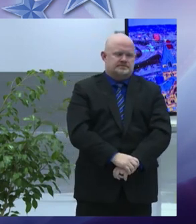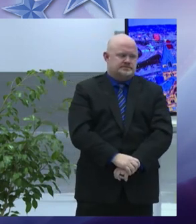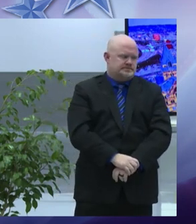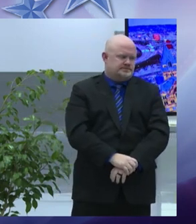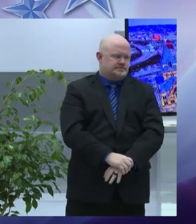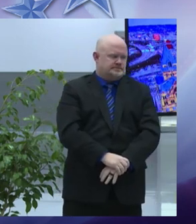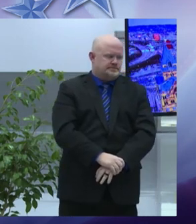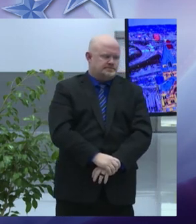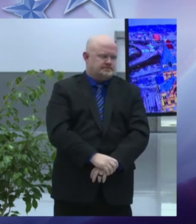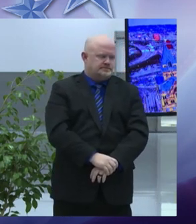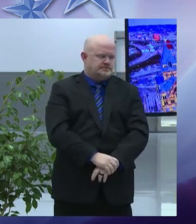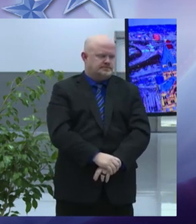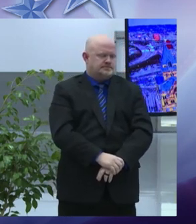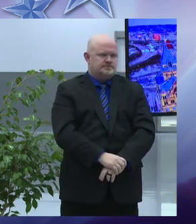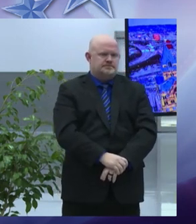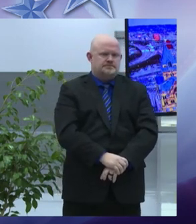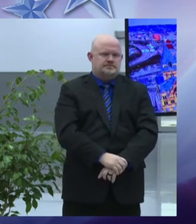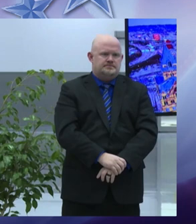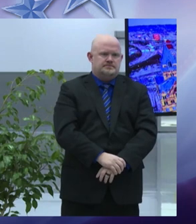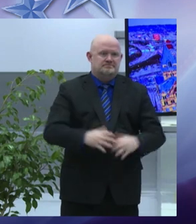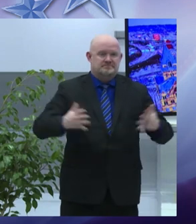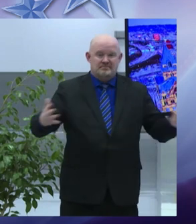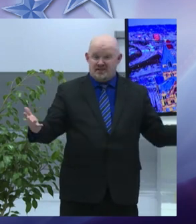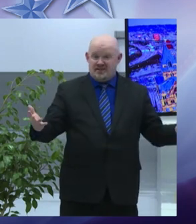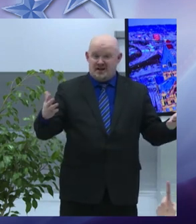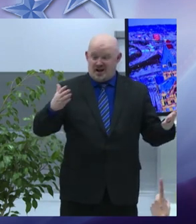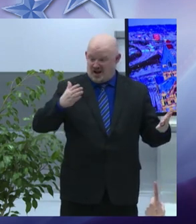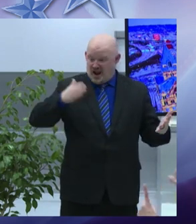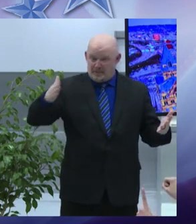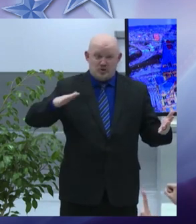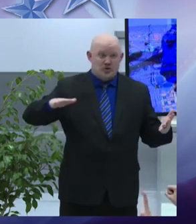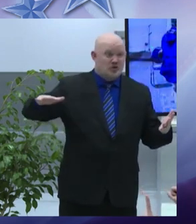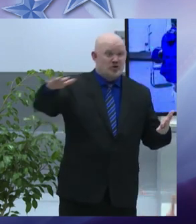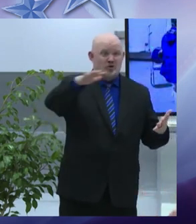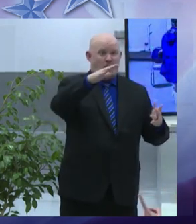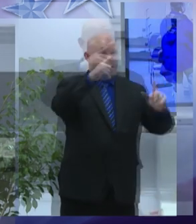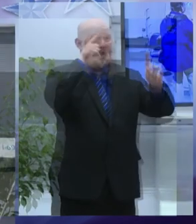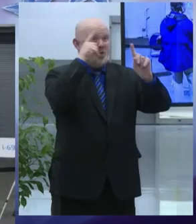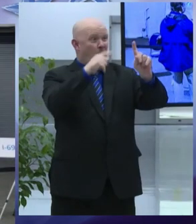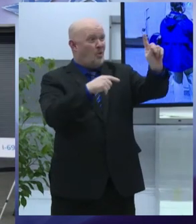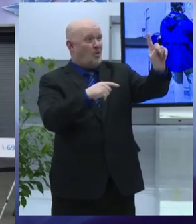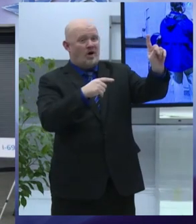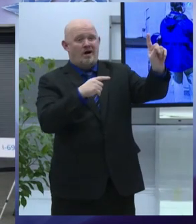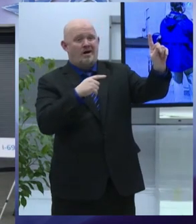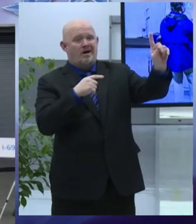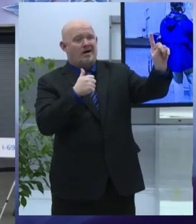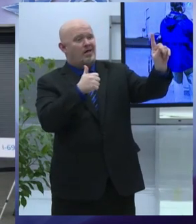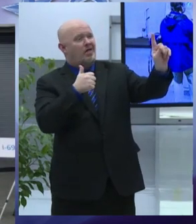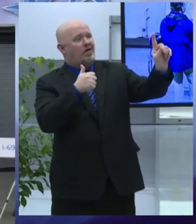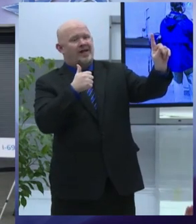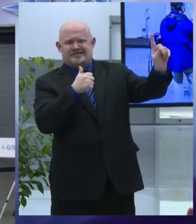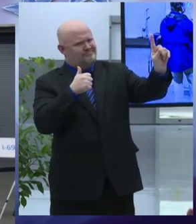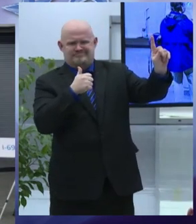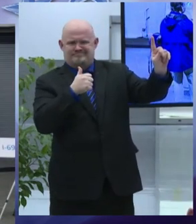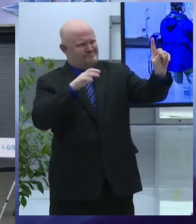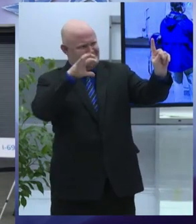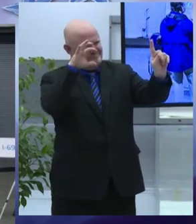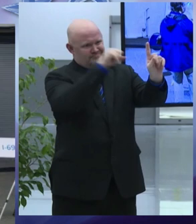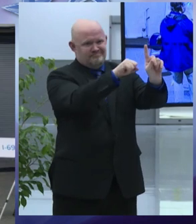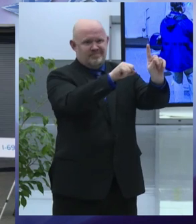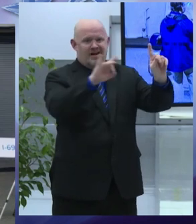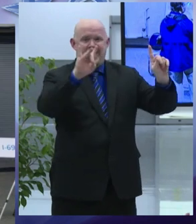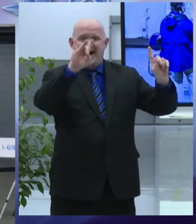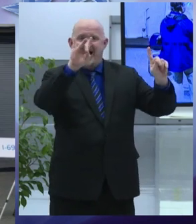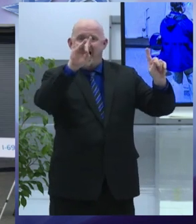our neighborhoods can reach higher because of the opportunity that will come from the interstate 81 project i was excited to see governor